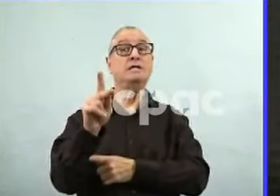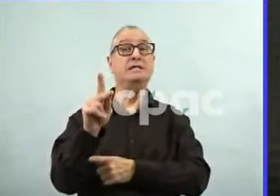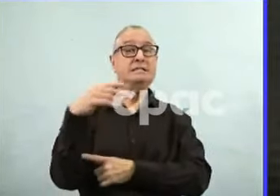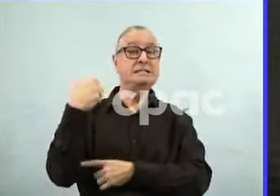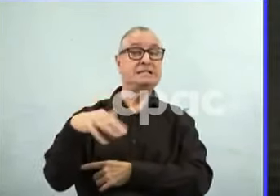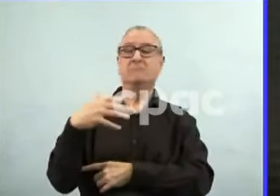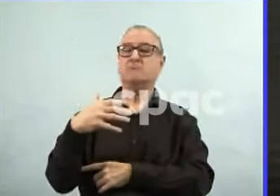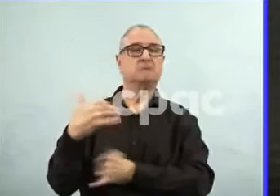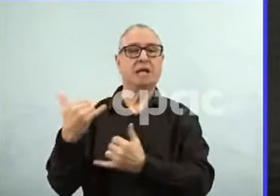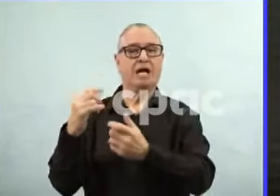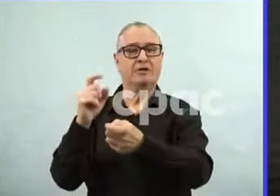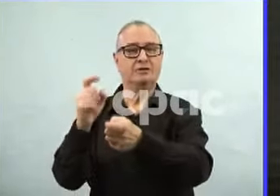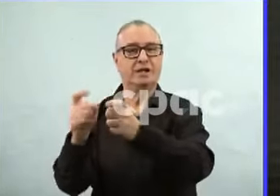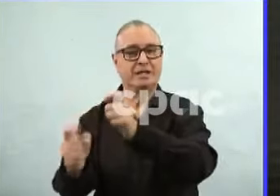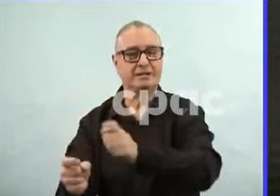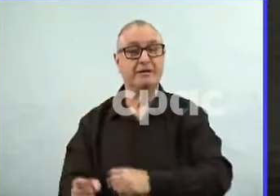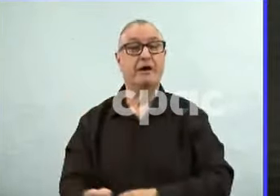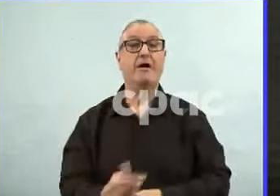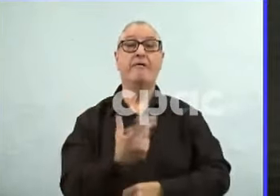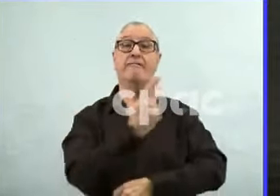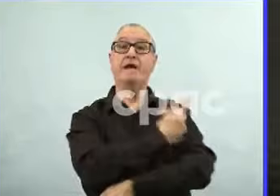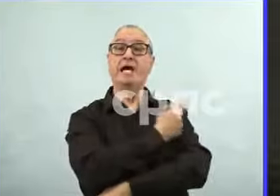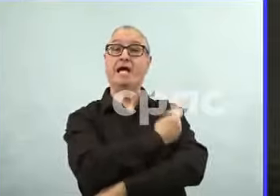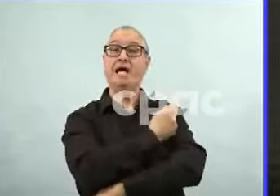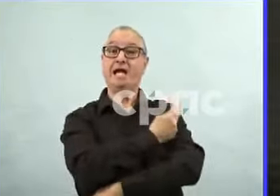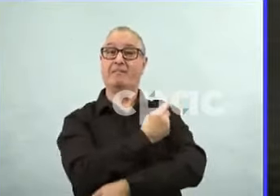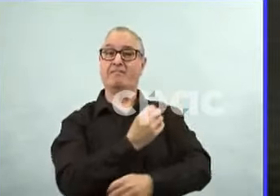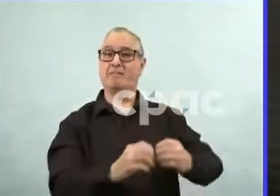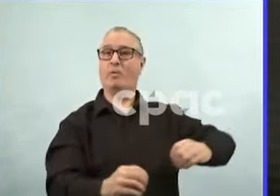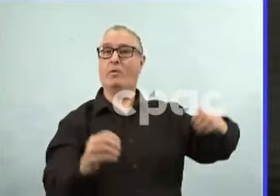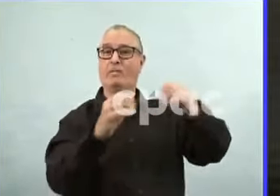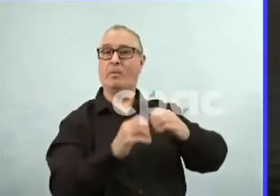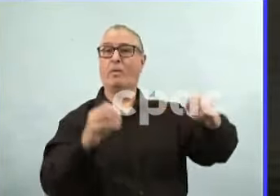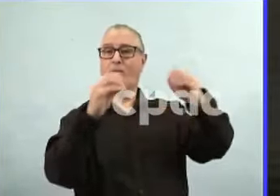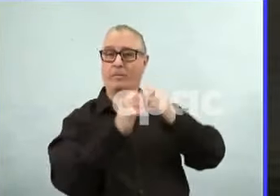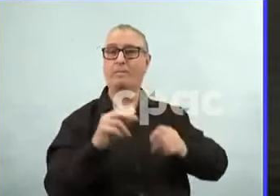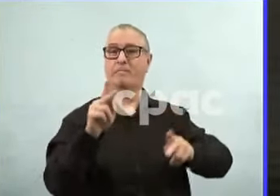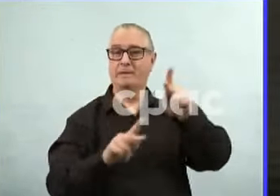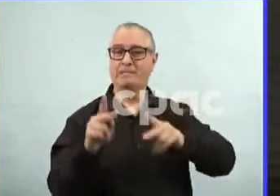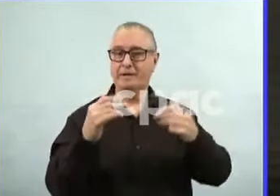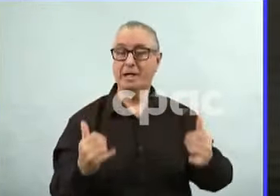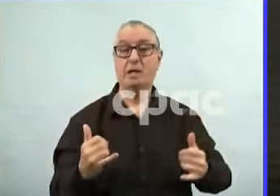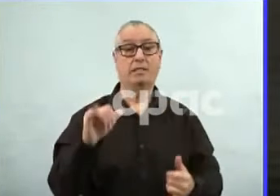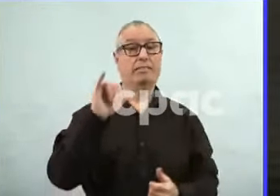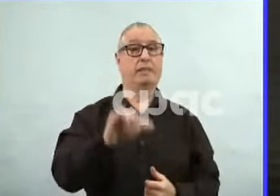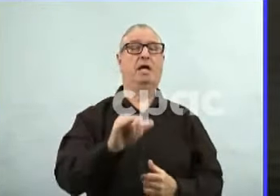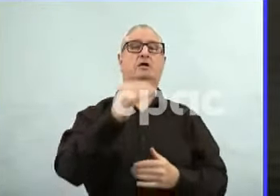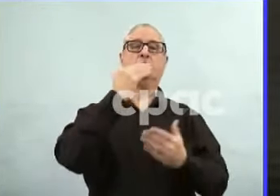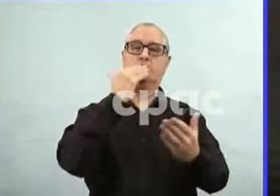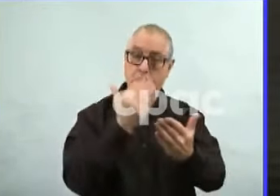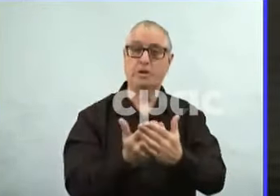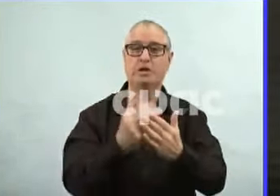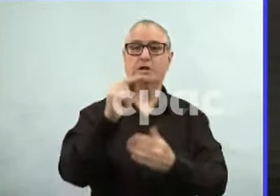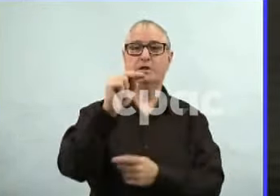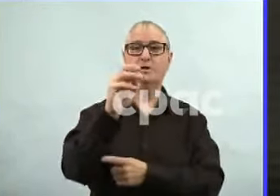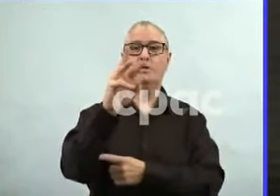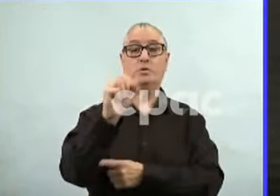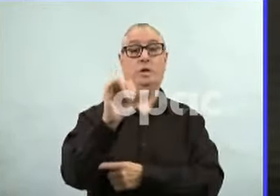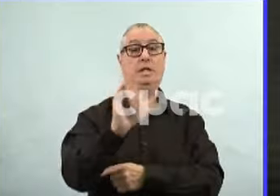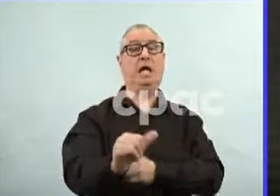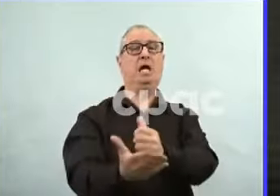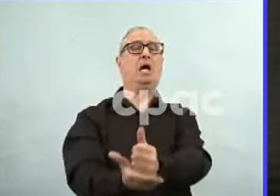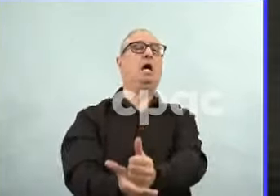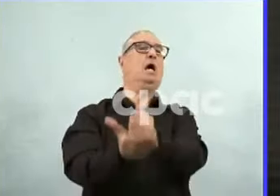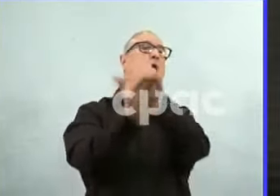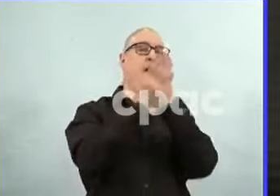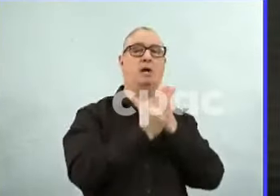is amazing in Manitoba. When you look at the amount of Manitobans that stepped up for a vaccine, it helps prevent issues from